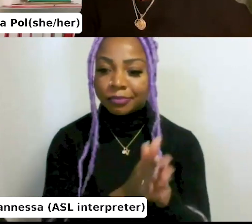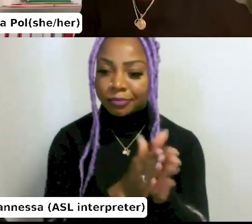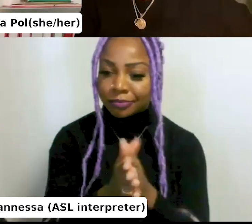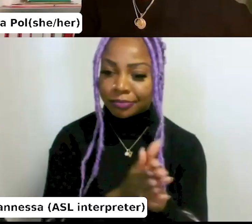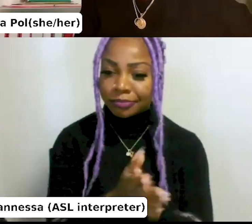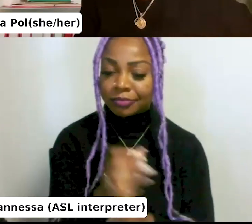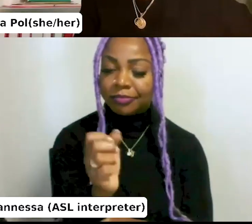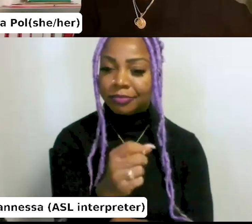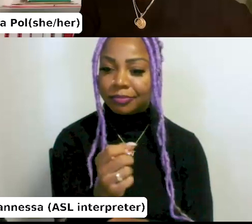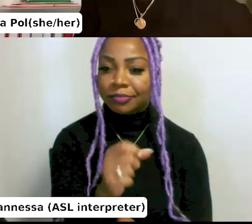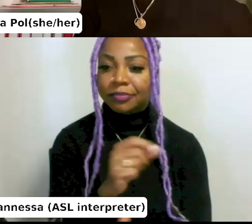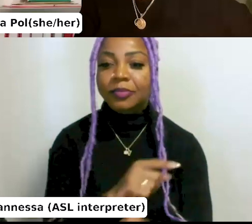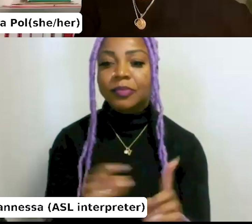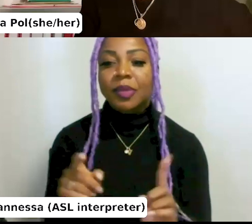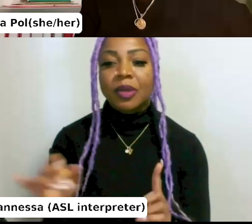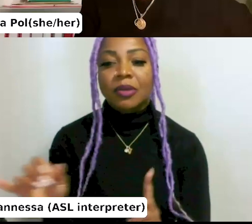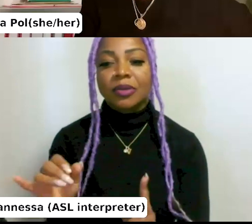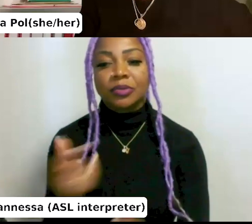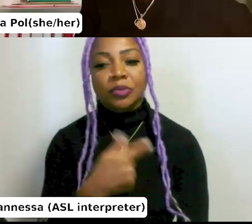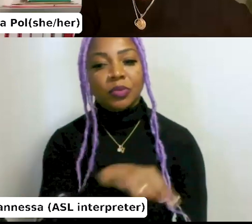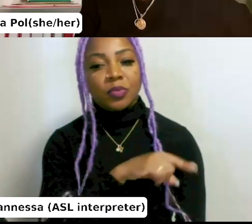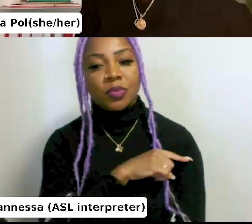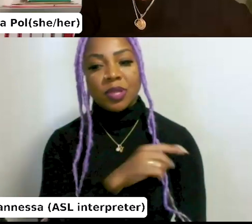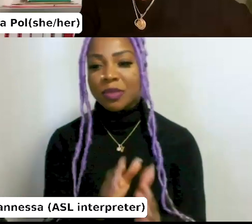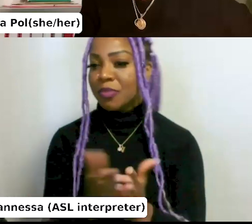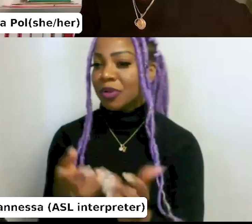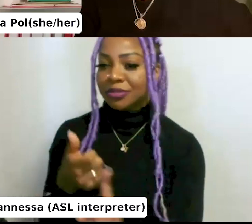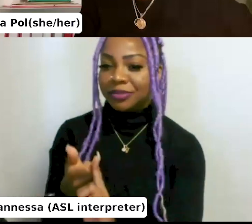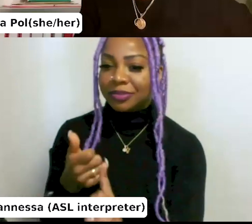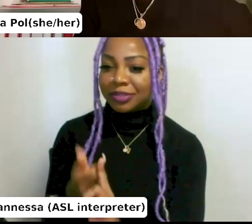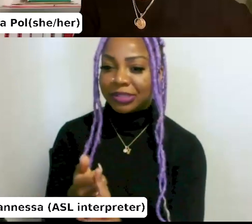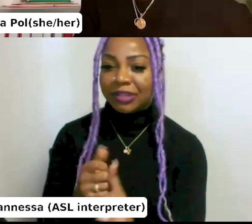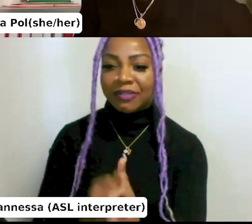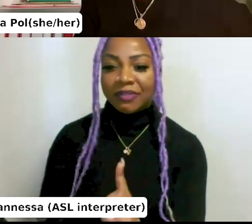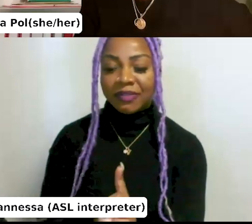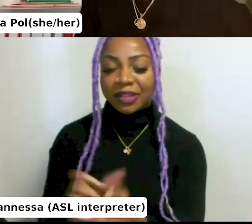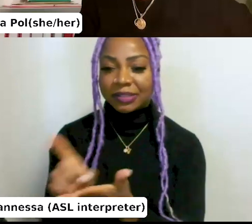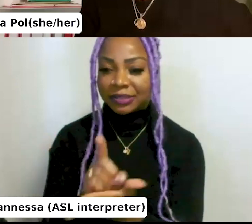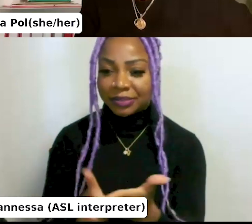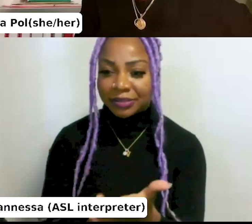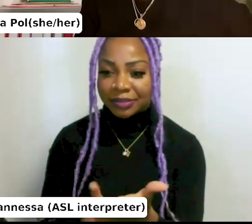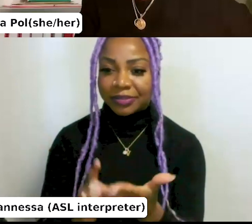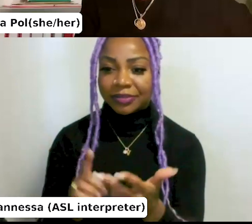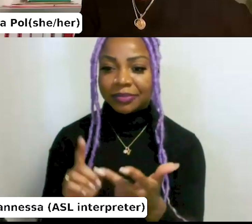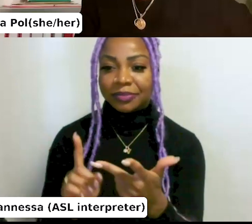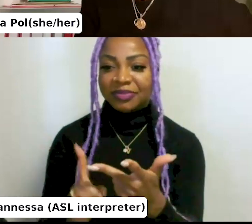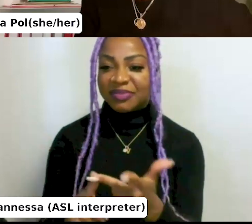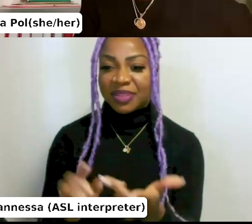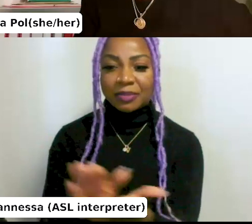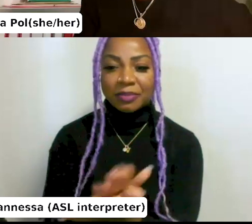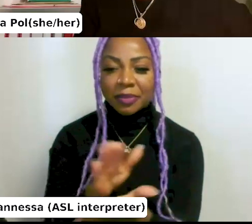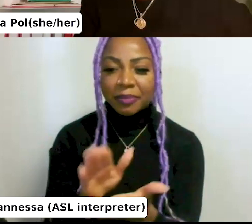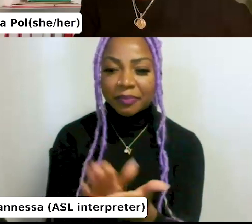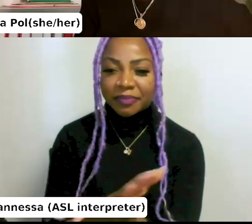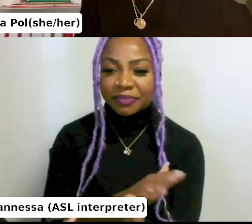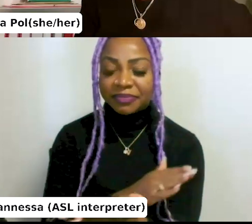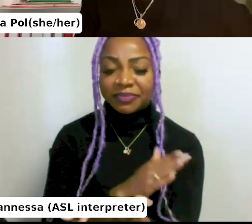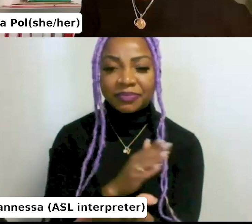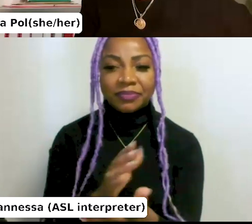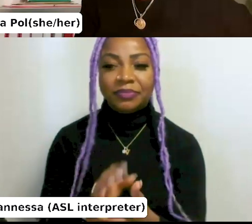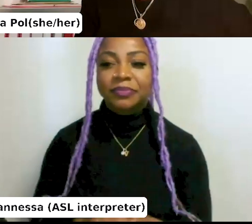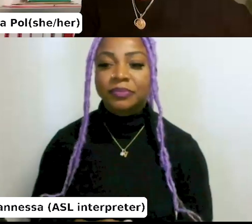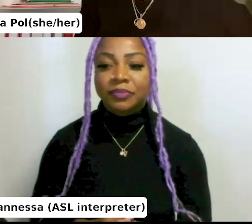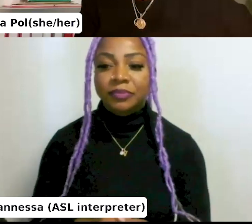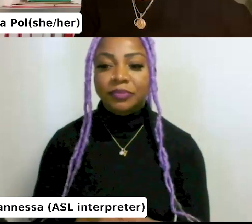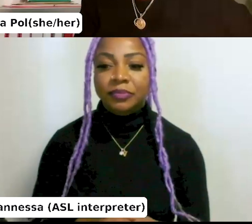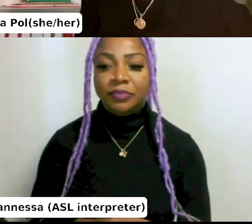but also just really about the quality of the books themselves, how it's designed and, uh, just the paper. And I think also now we're